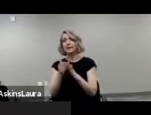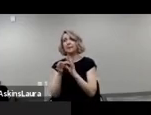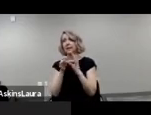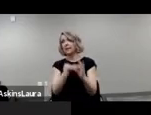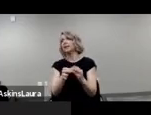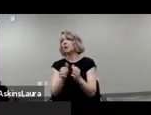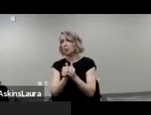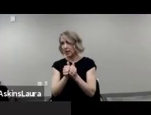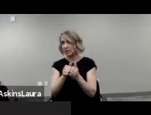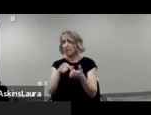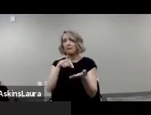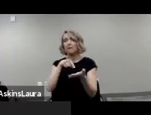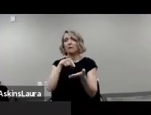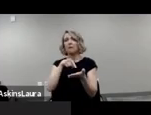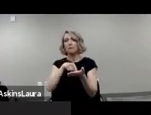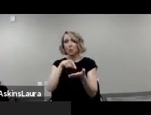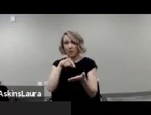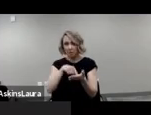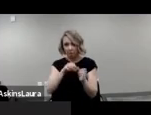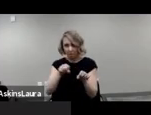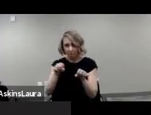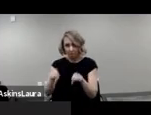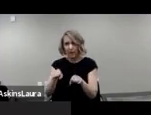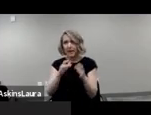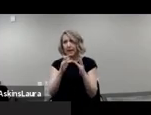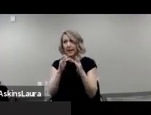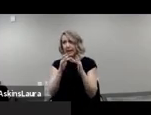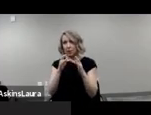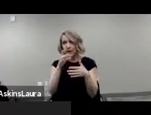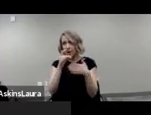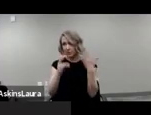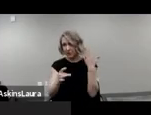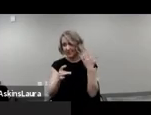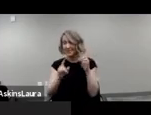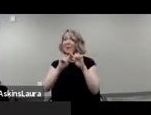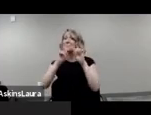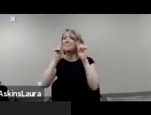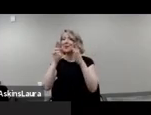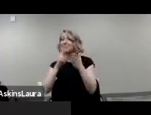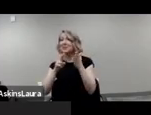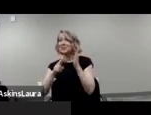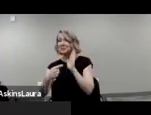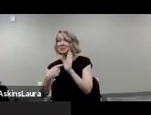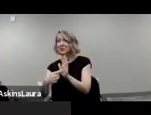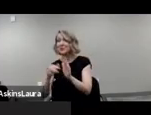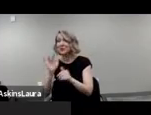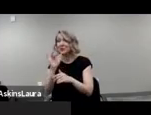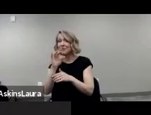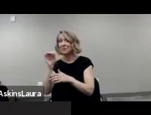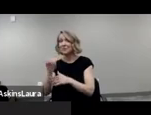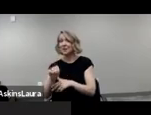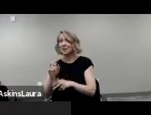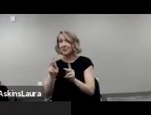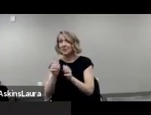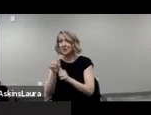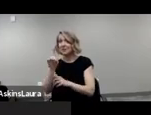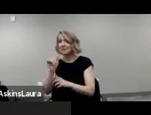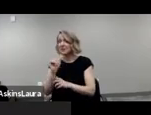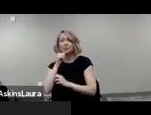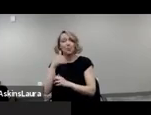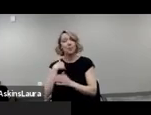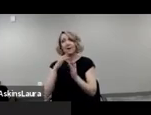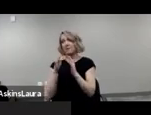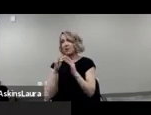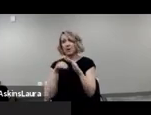to affordable internet options. However, research indicates that 25% of disabled people still do not have internet